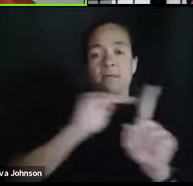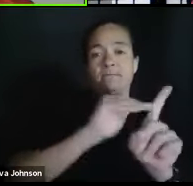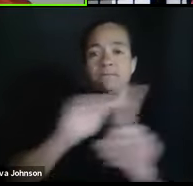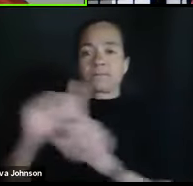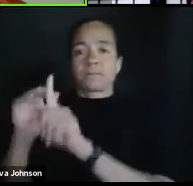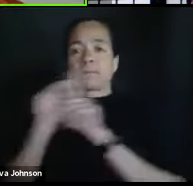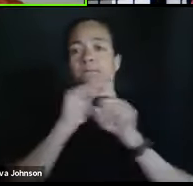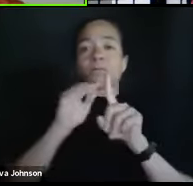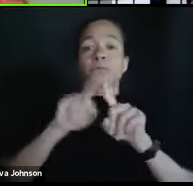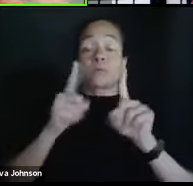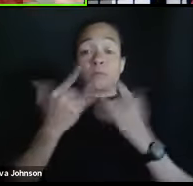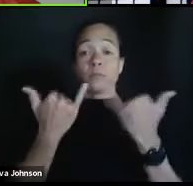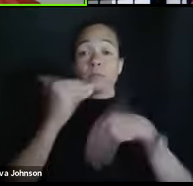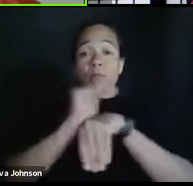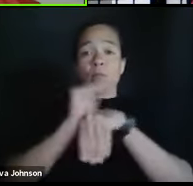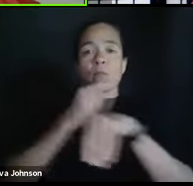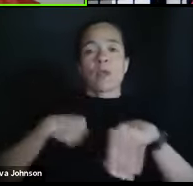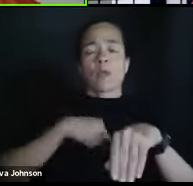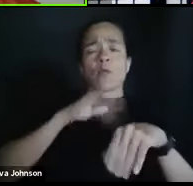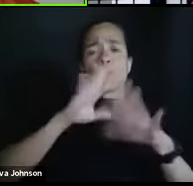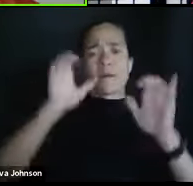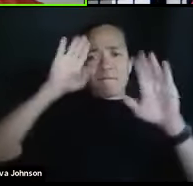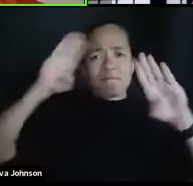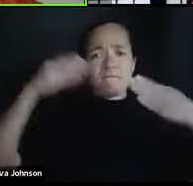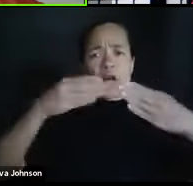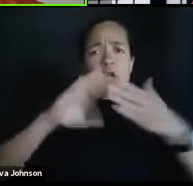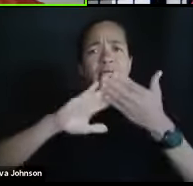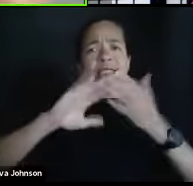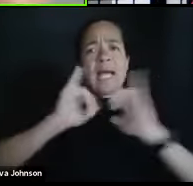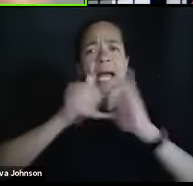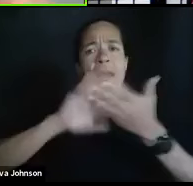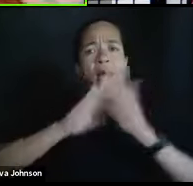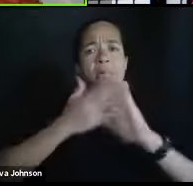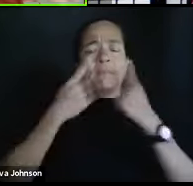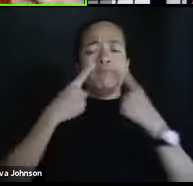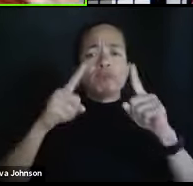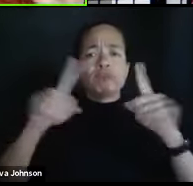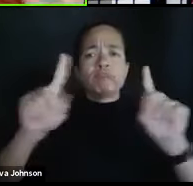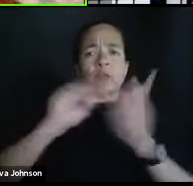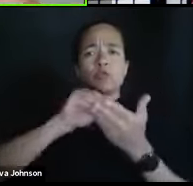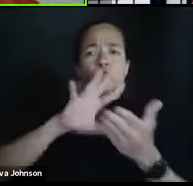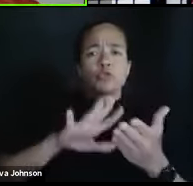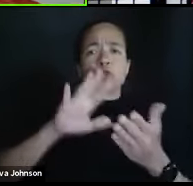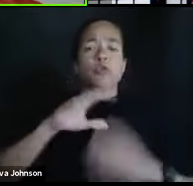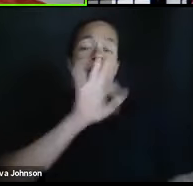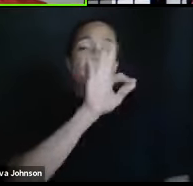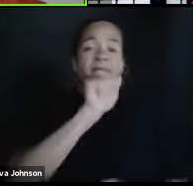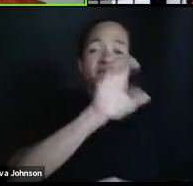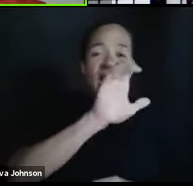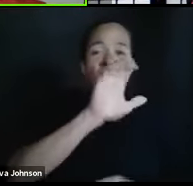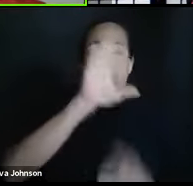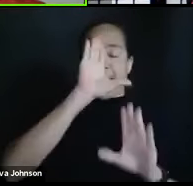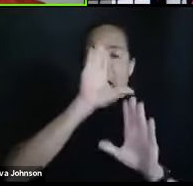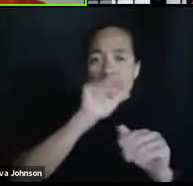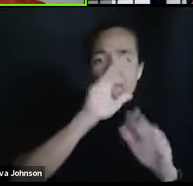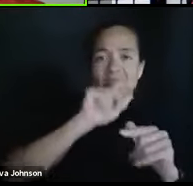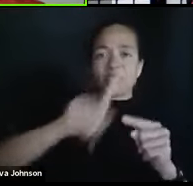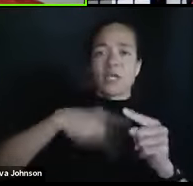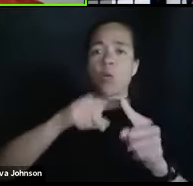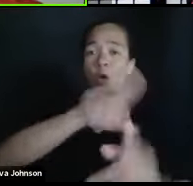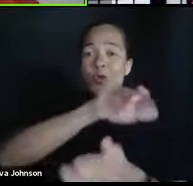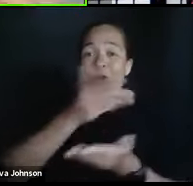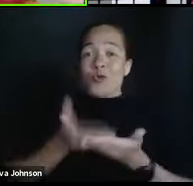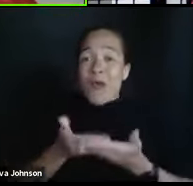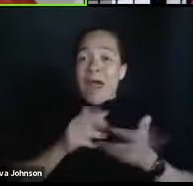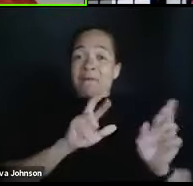tonight especially focused on how to be a successful student and what faculty expectations are for students once they get to college. So